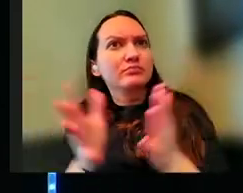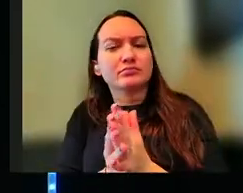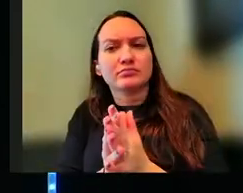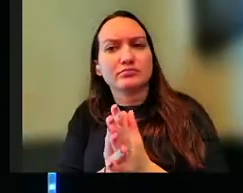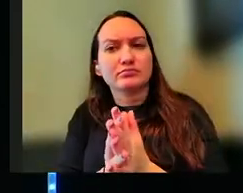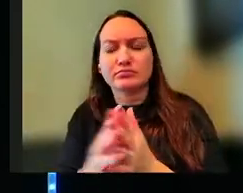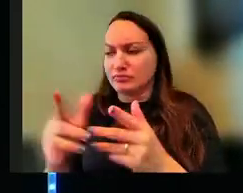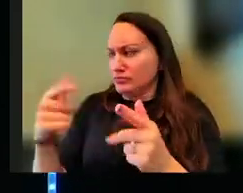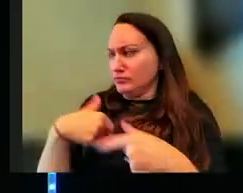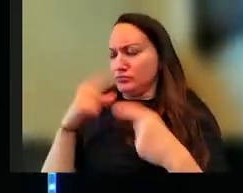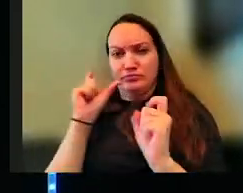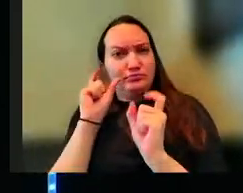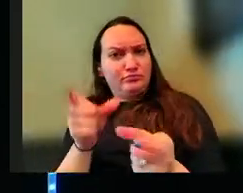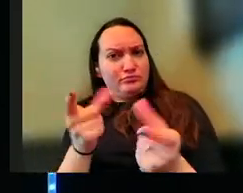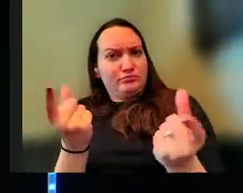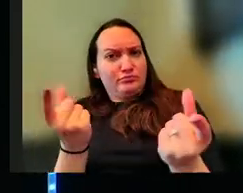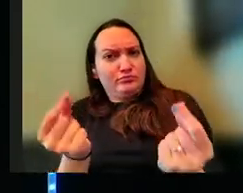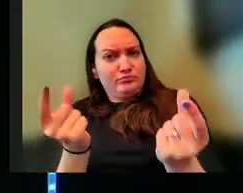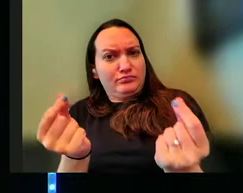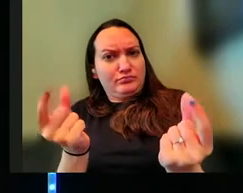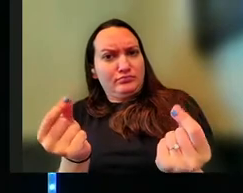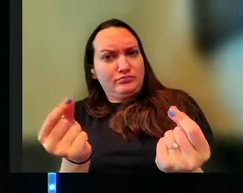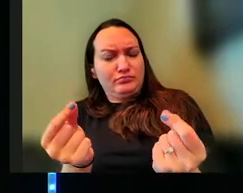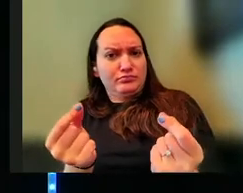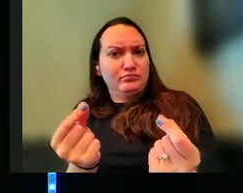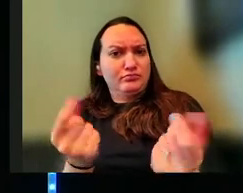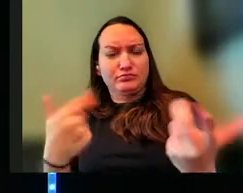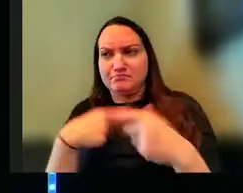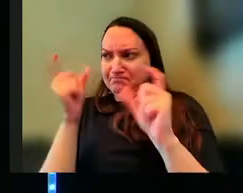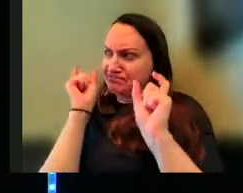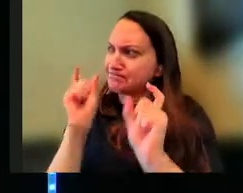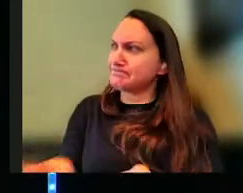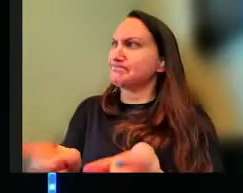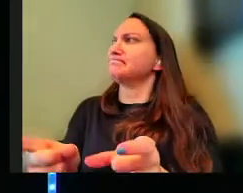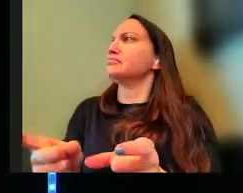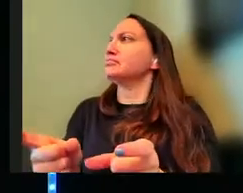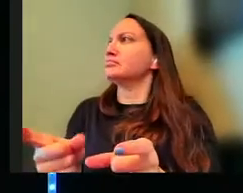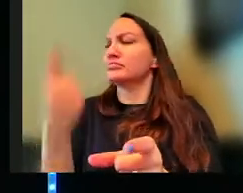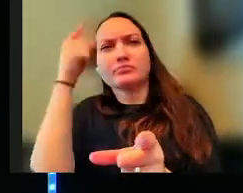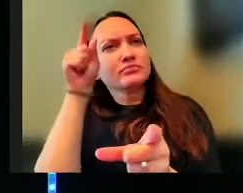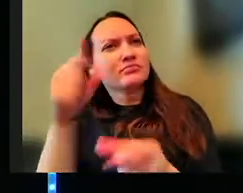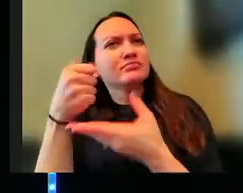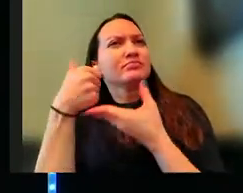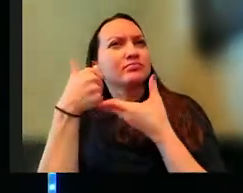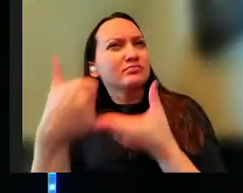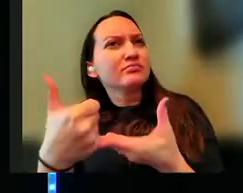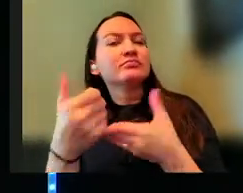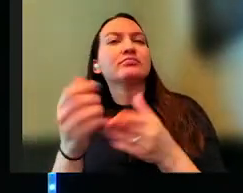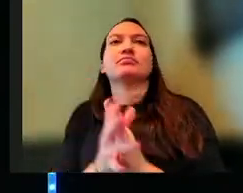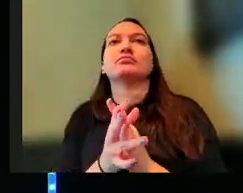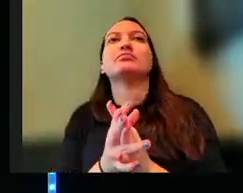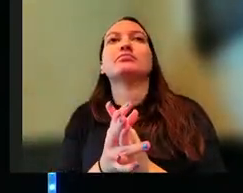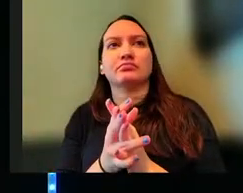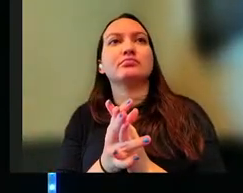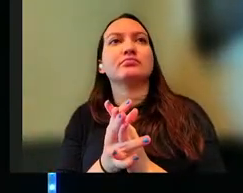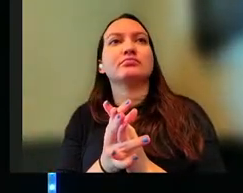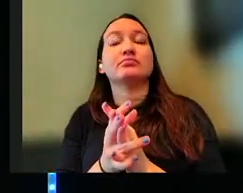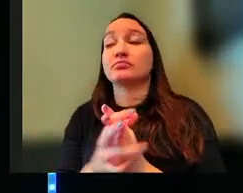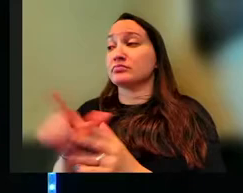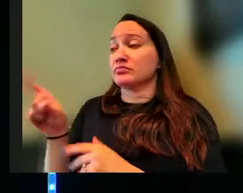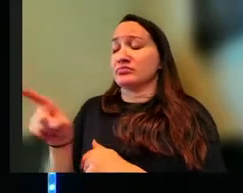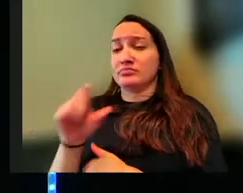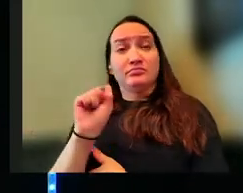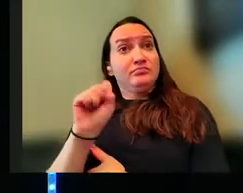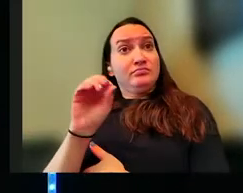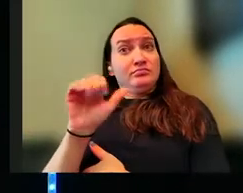can I give to you, Solomon? What can I give to you to help you? So Solomon's king,